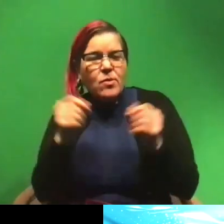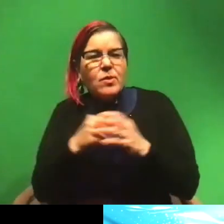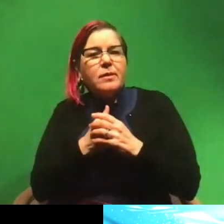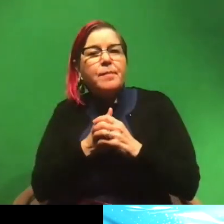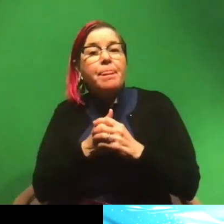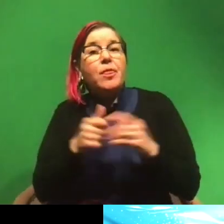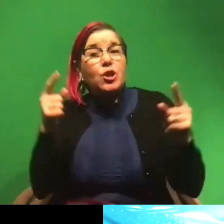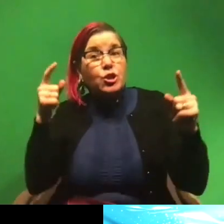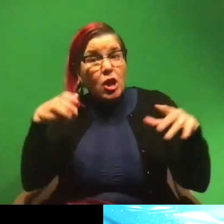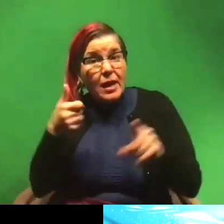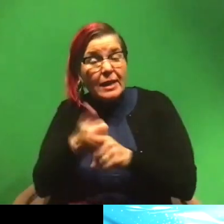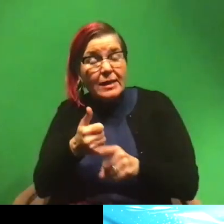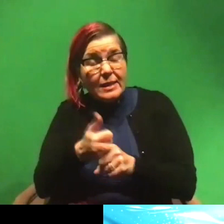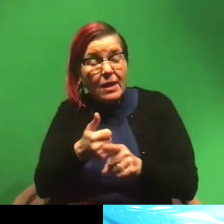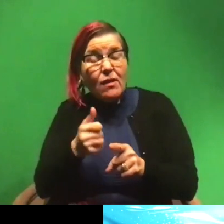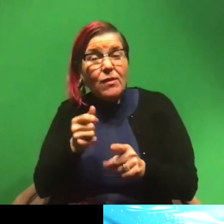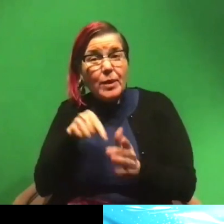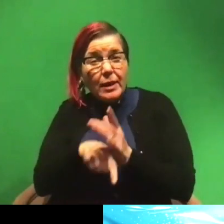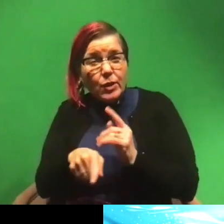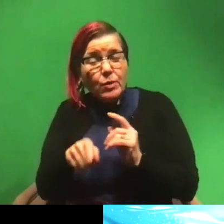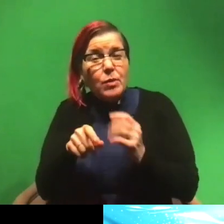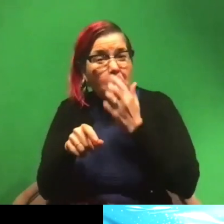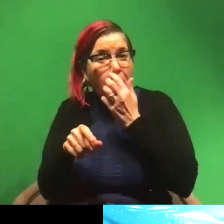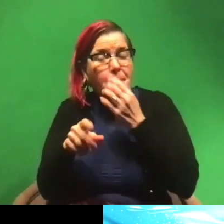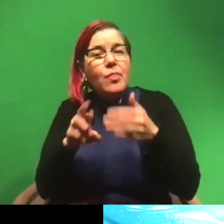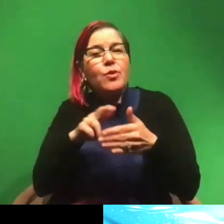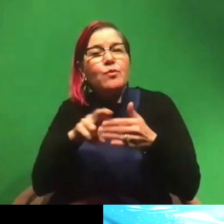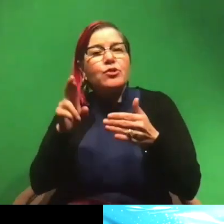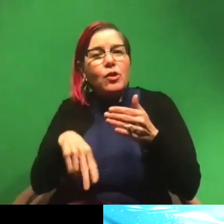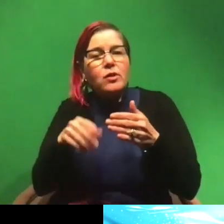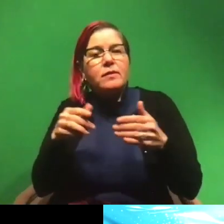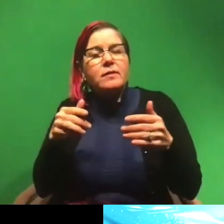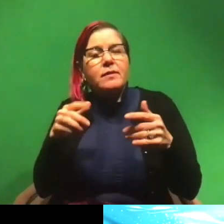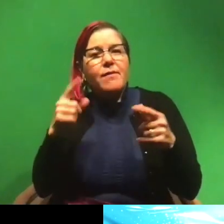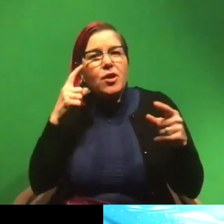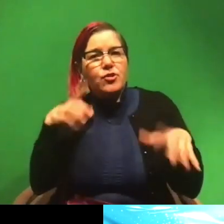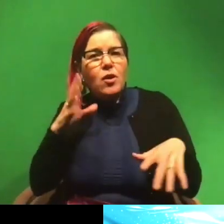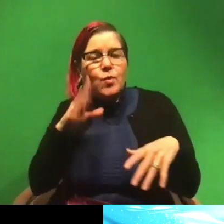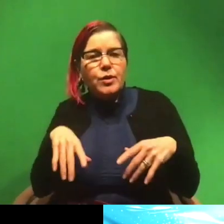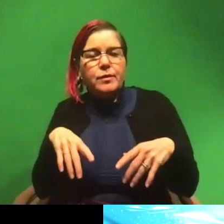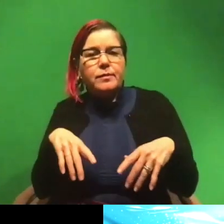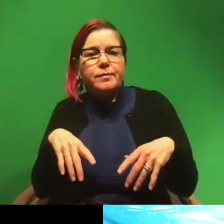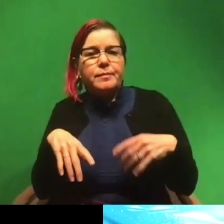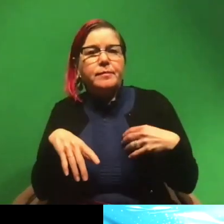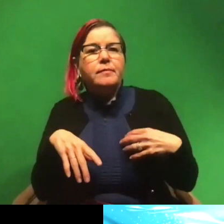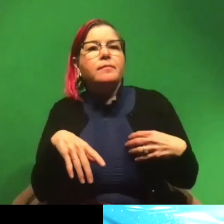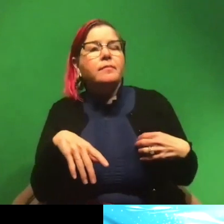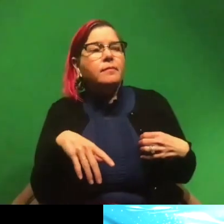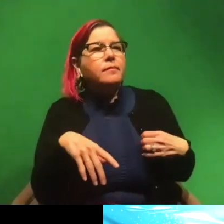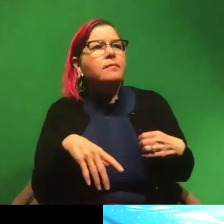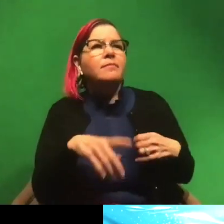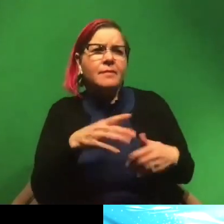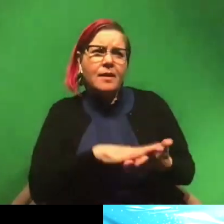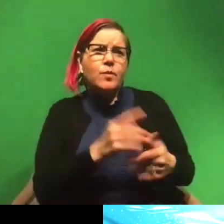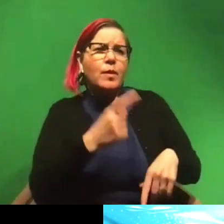shock itself would kill you, but the resulting effects probably would. Nice. One time I was out